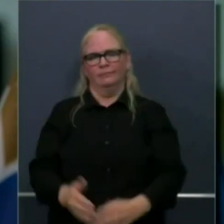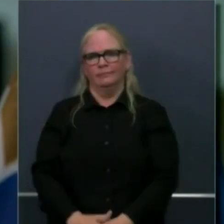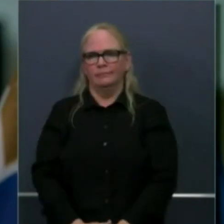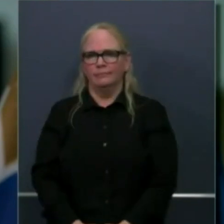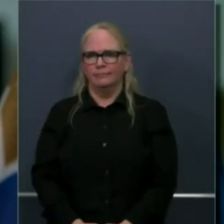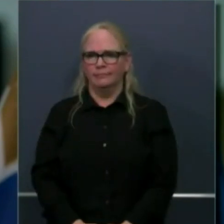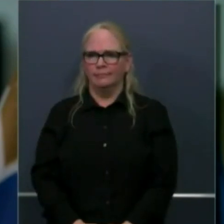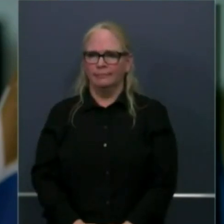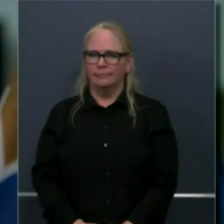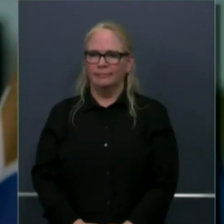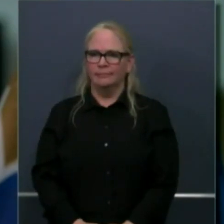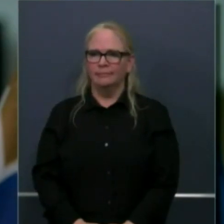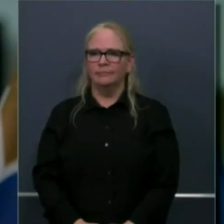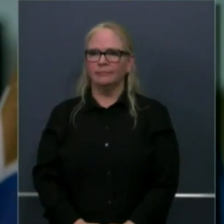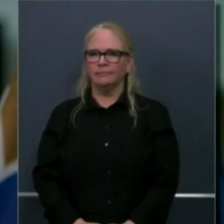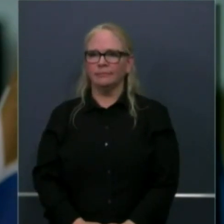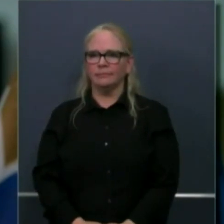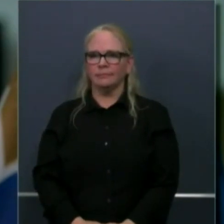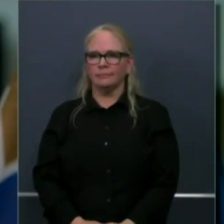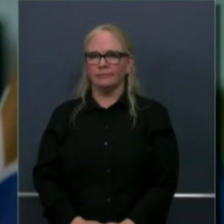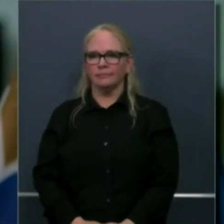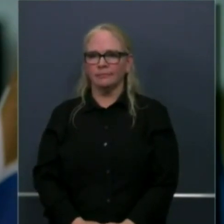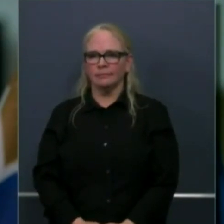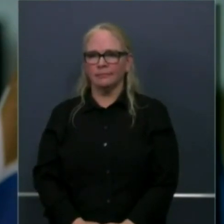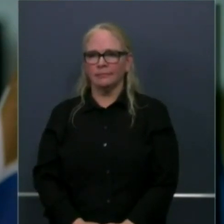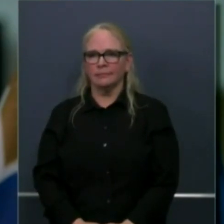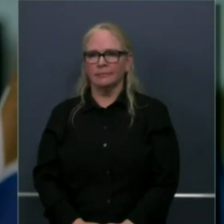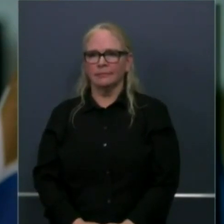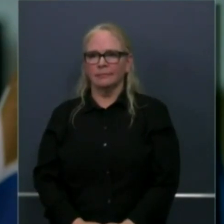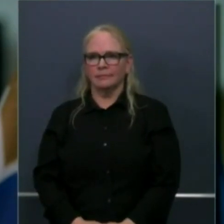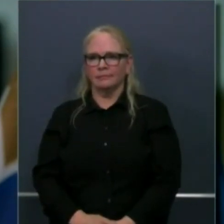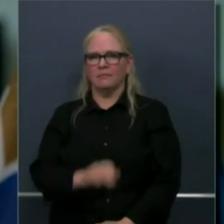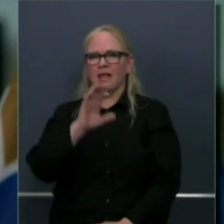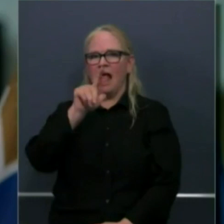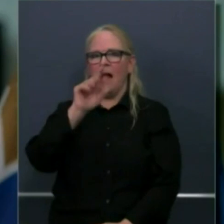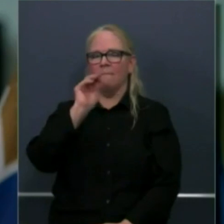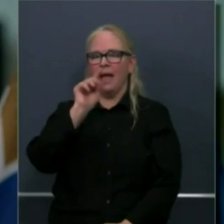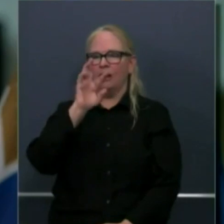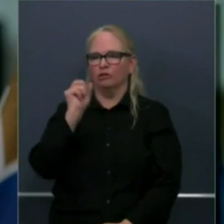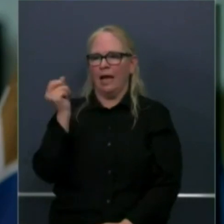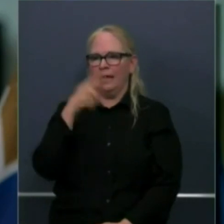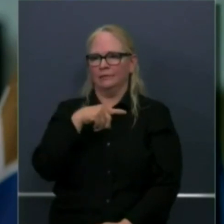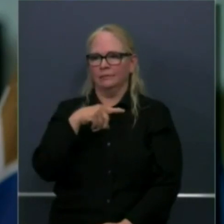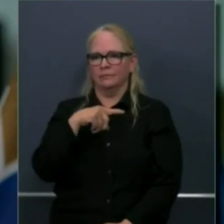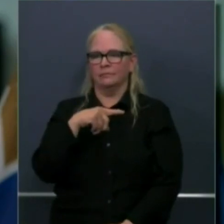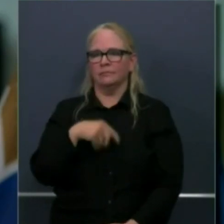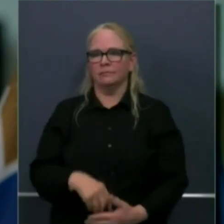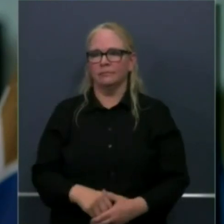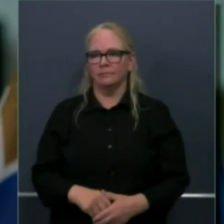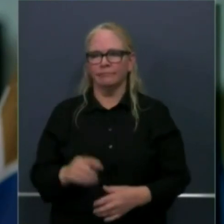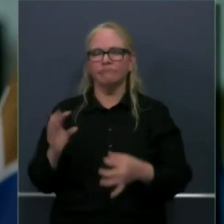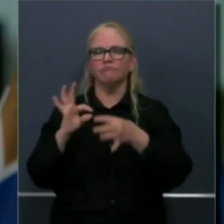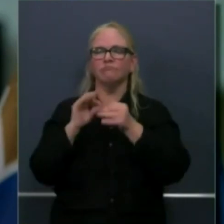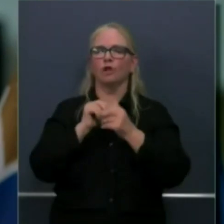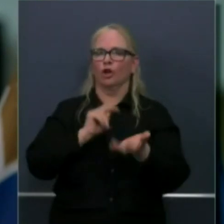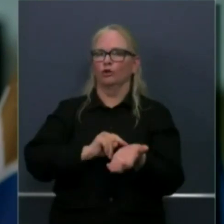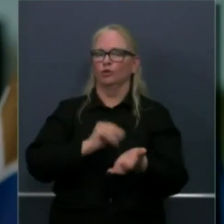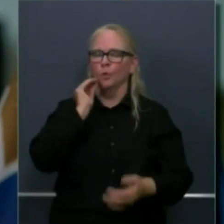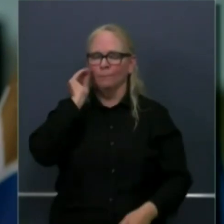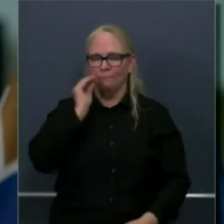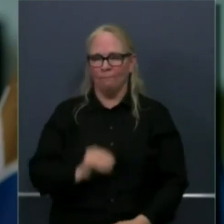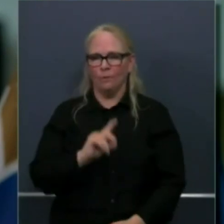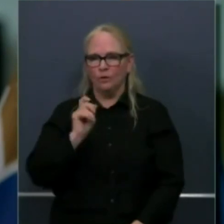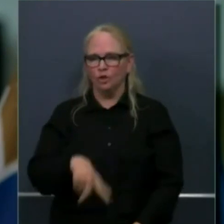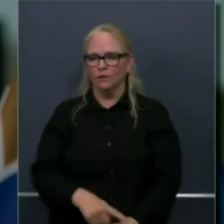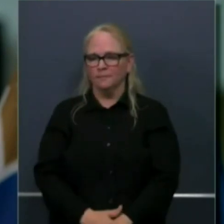Hi, Governor. I have a question about testing in nursing homes. As you mentioned, seniors remain the most vulnerable and nursing homes say they